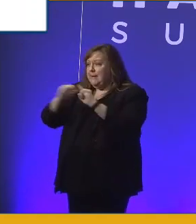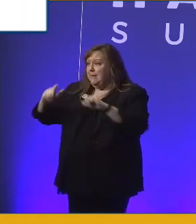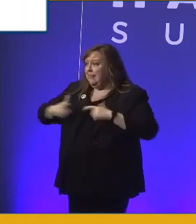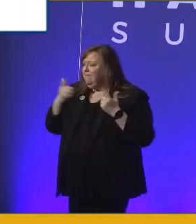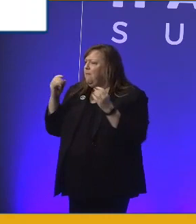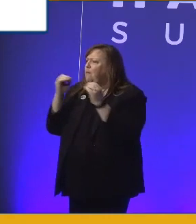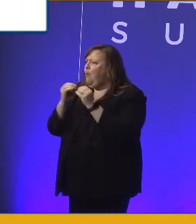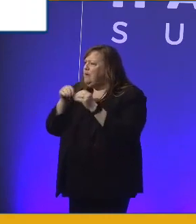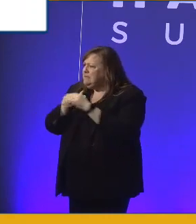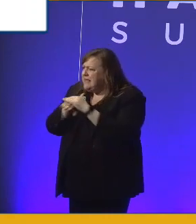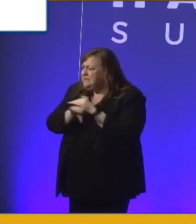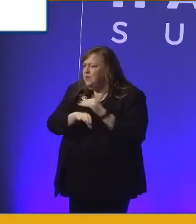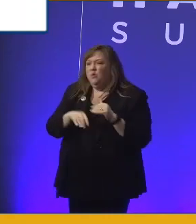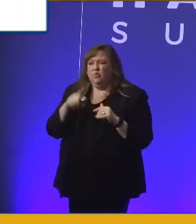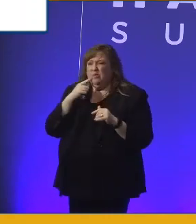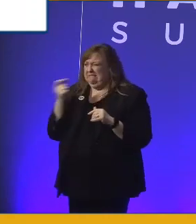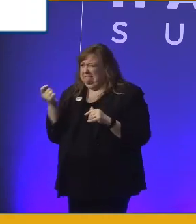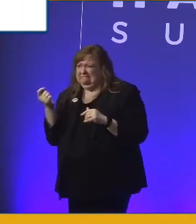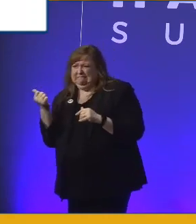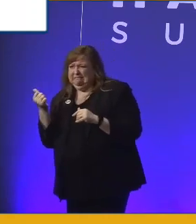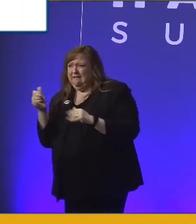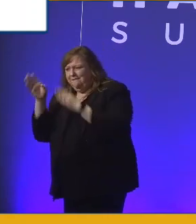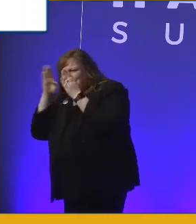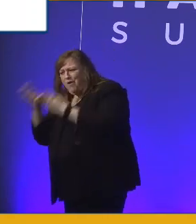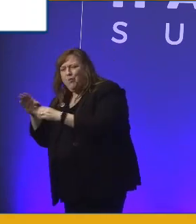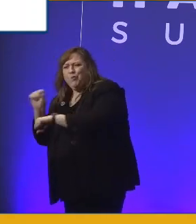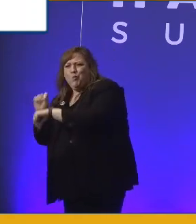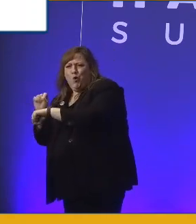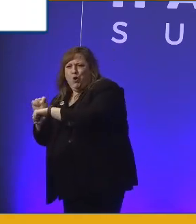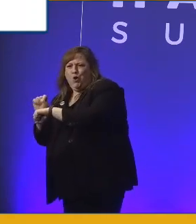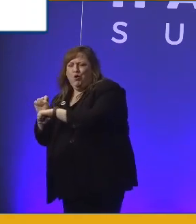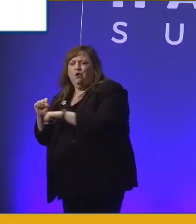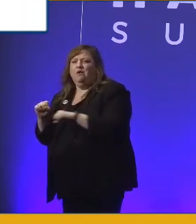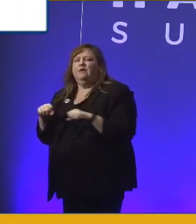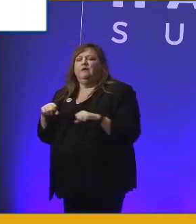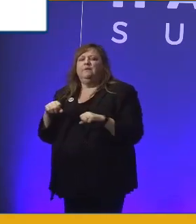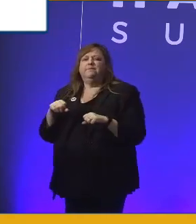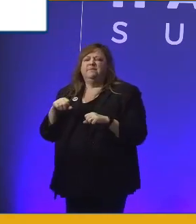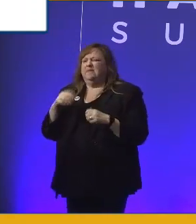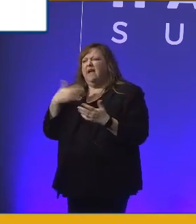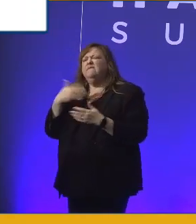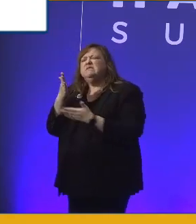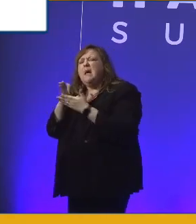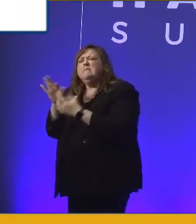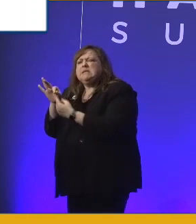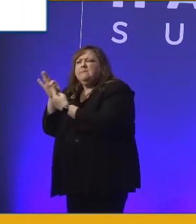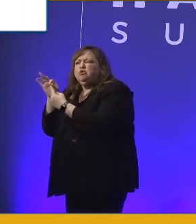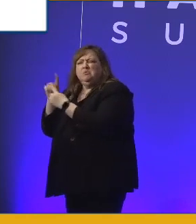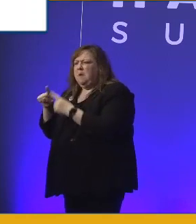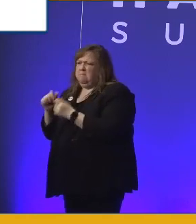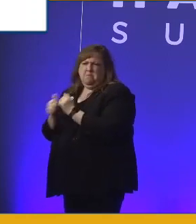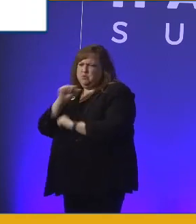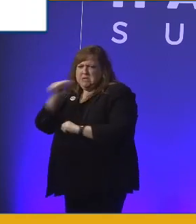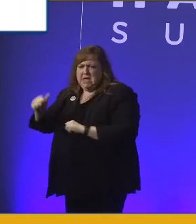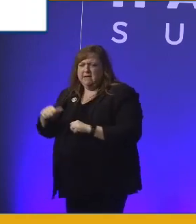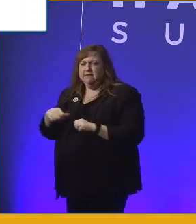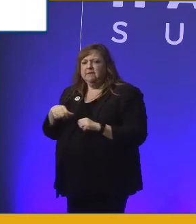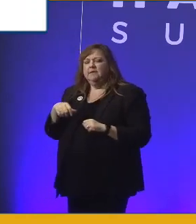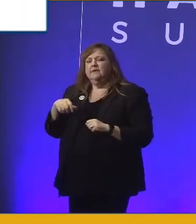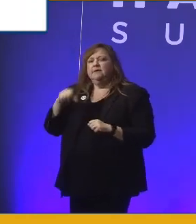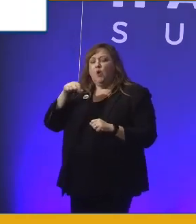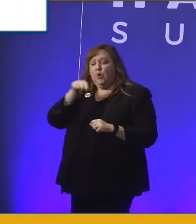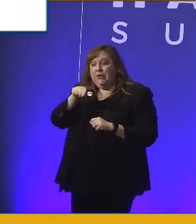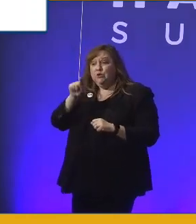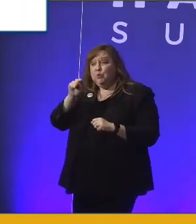accessible. But very little of it has been actually focused on workplace. Some specific exceptions to that rule. Essentially these have become a niche set of